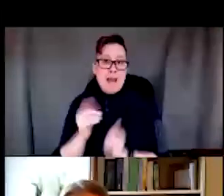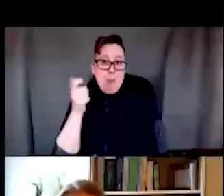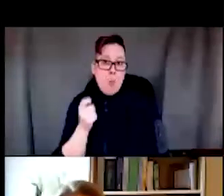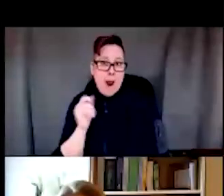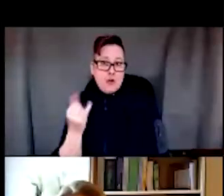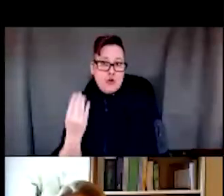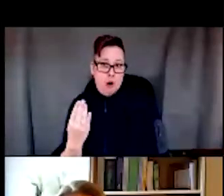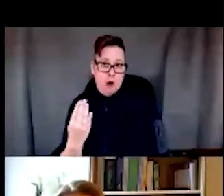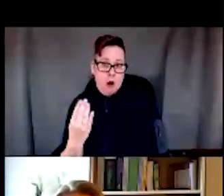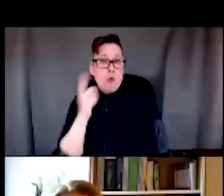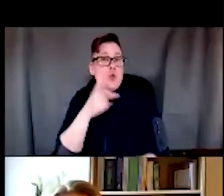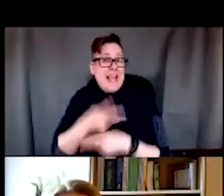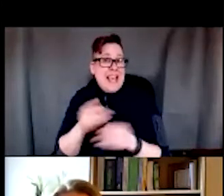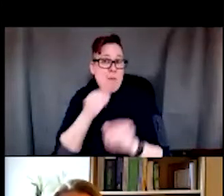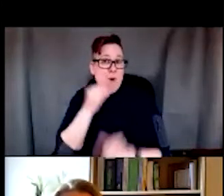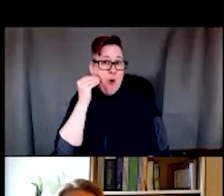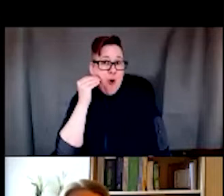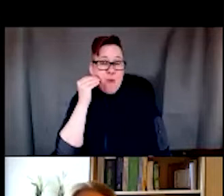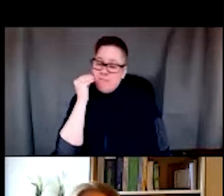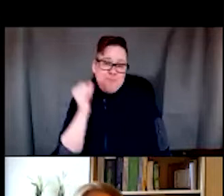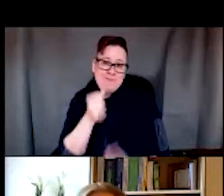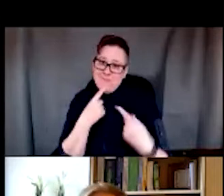home. She was not successful. We had to leave our home.